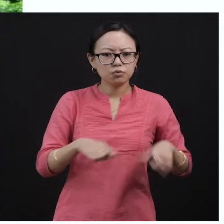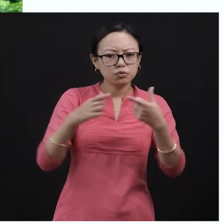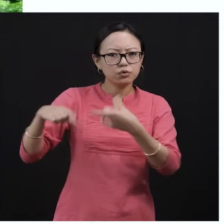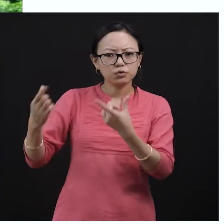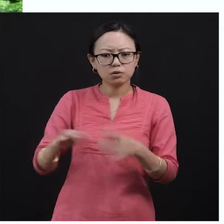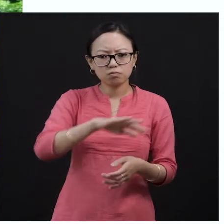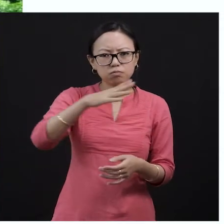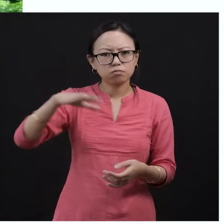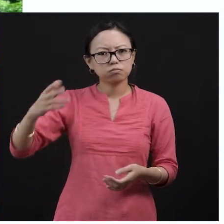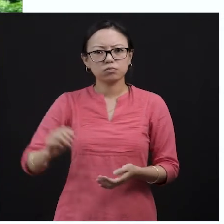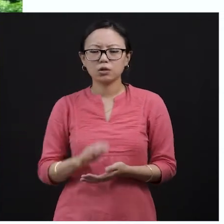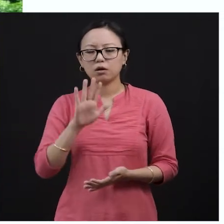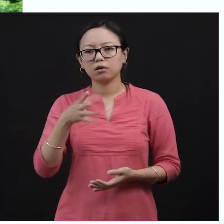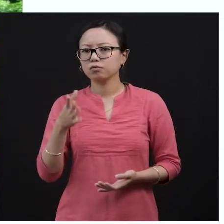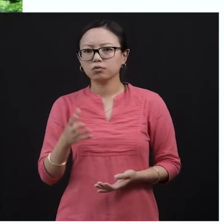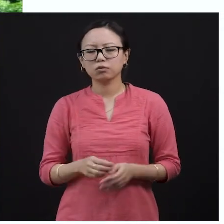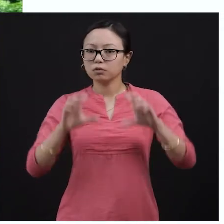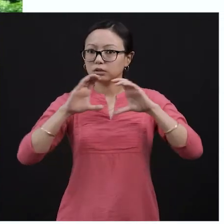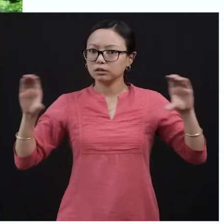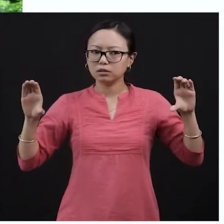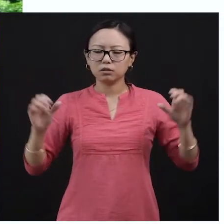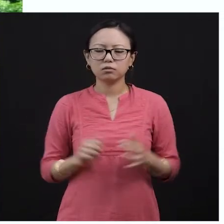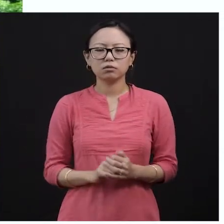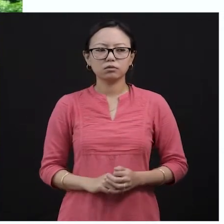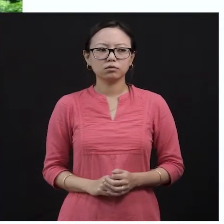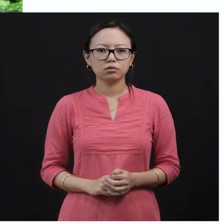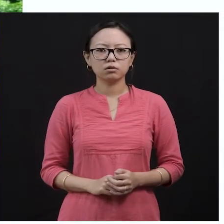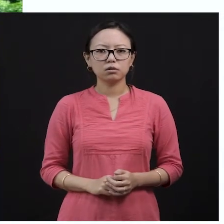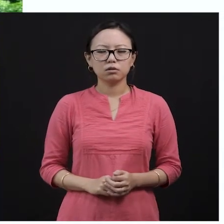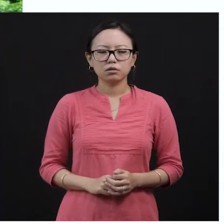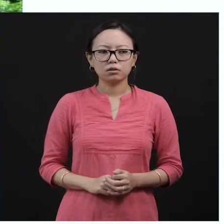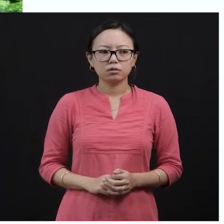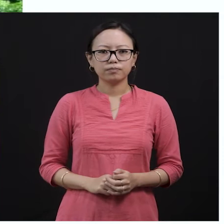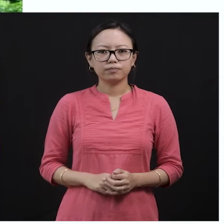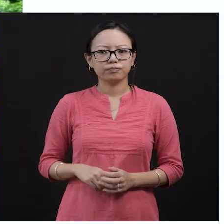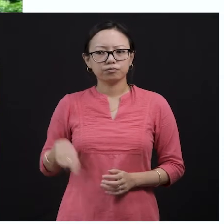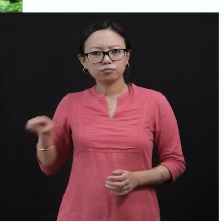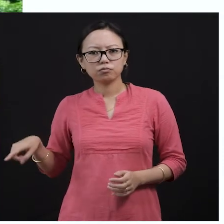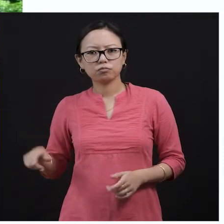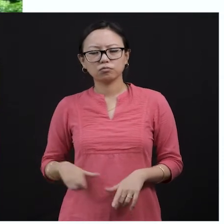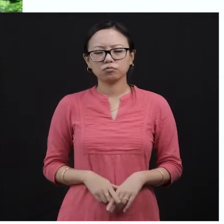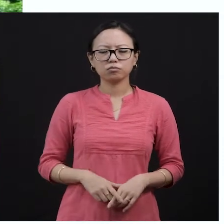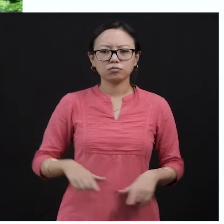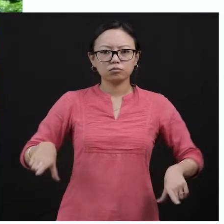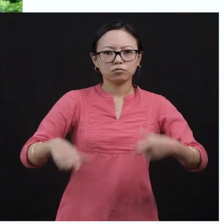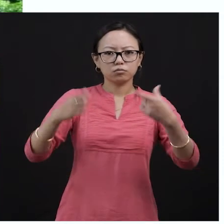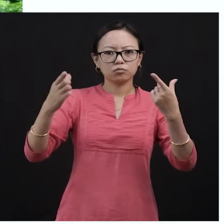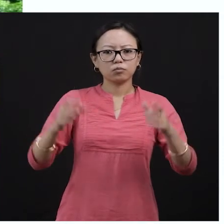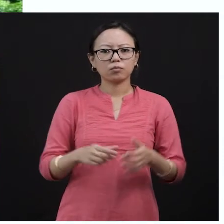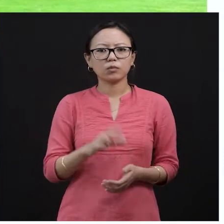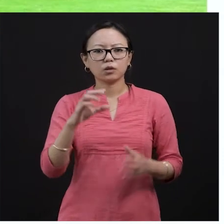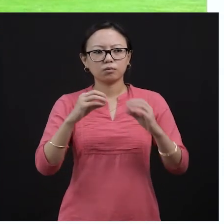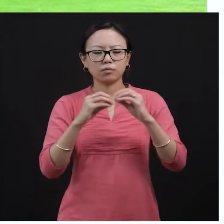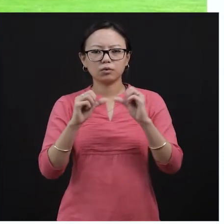expensive tickets, right? And so we are going to see that the young boy is going to use this banyan tree as a grandstand